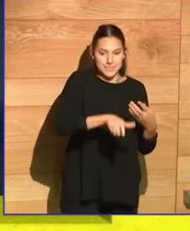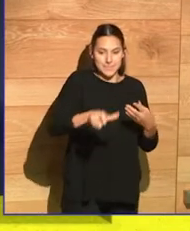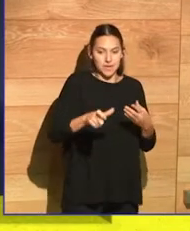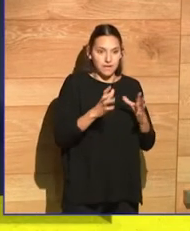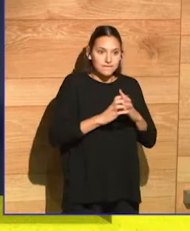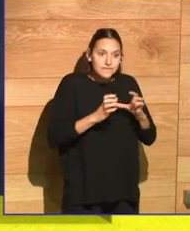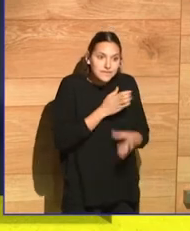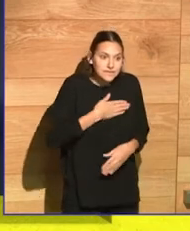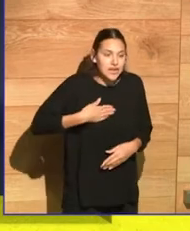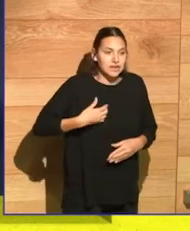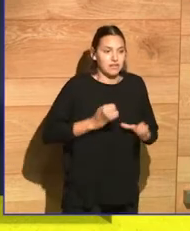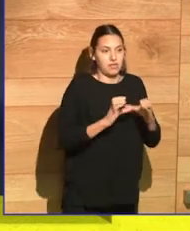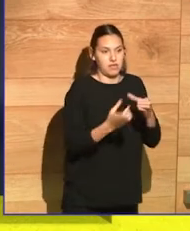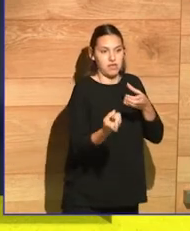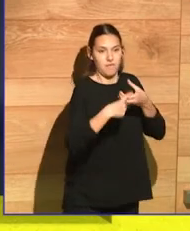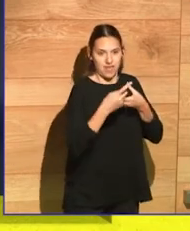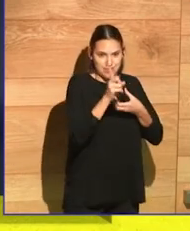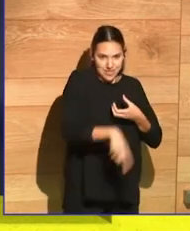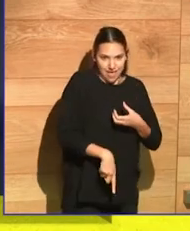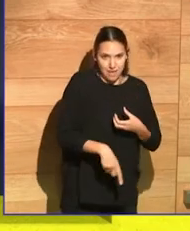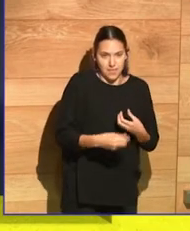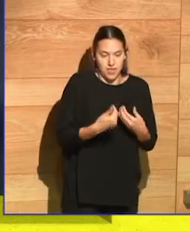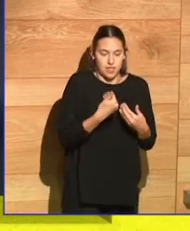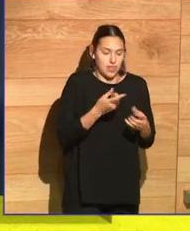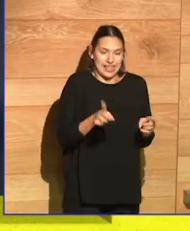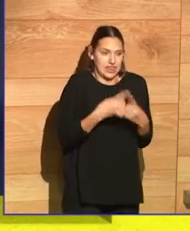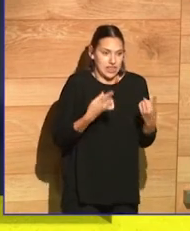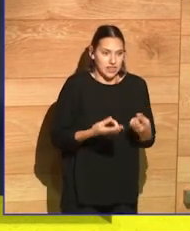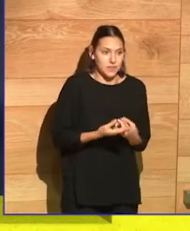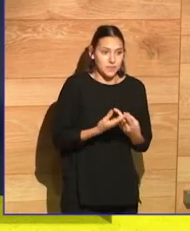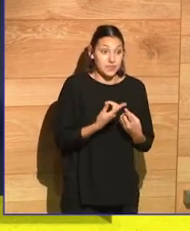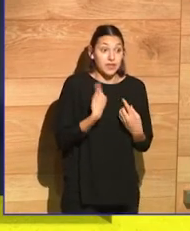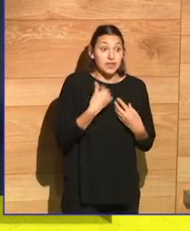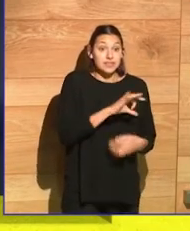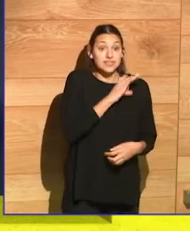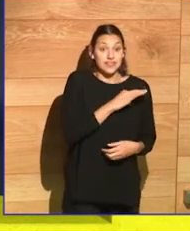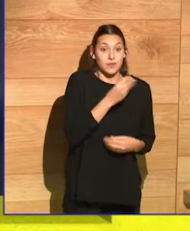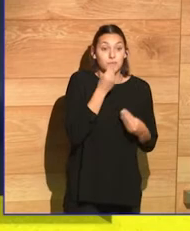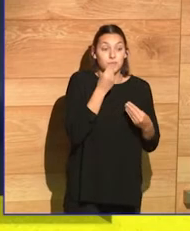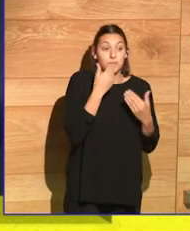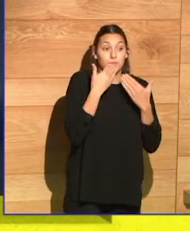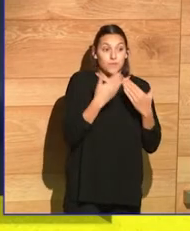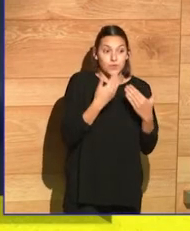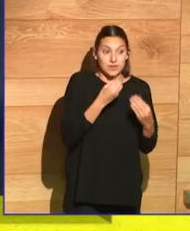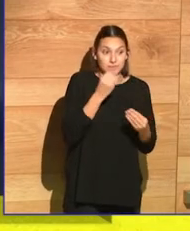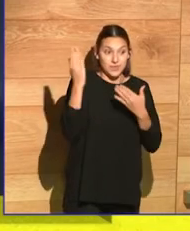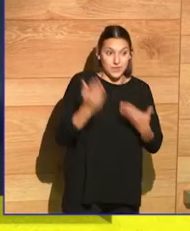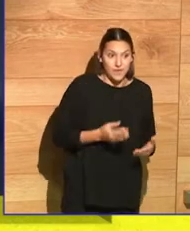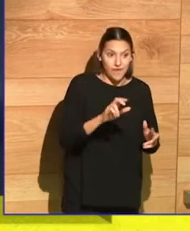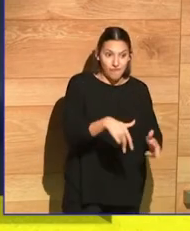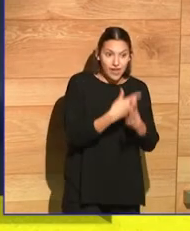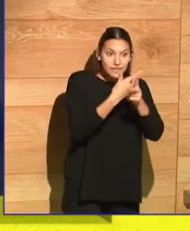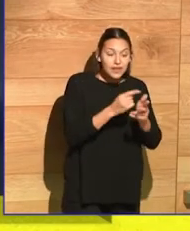a deadly list and there's people willing to be part of a community almost at any cost. Thank you, Mr.